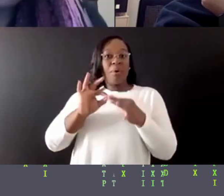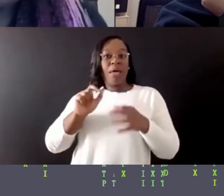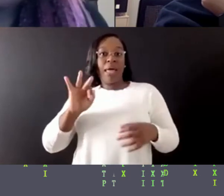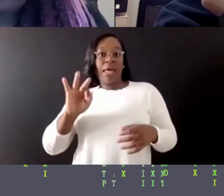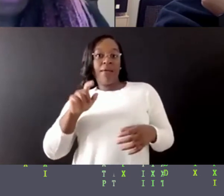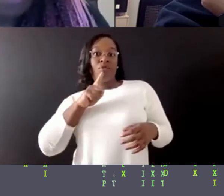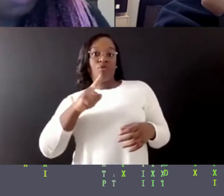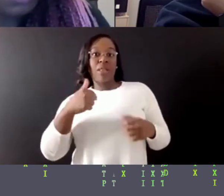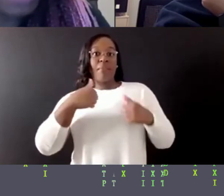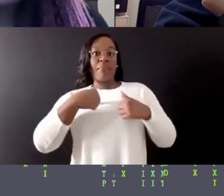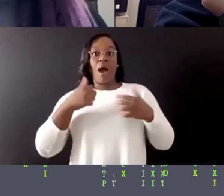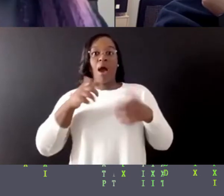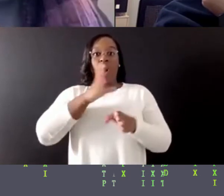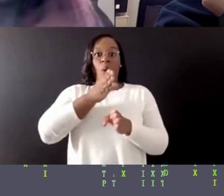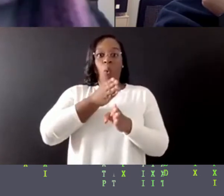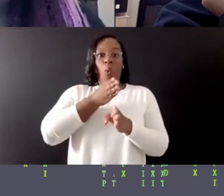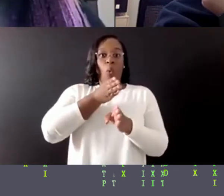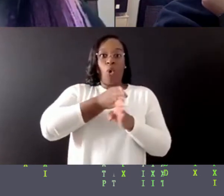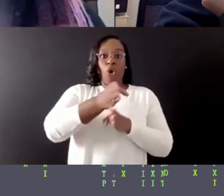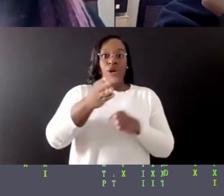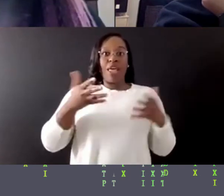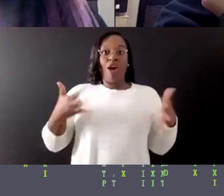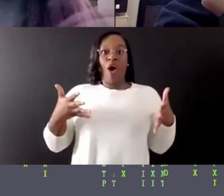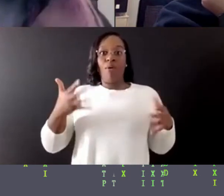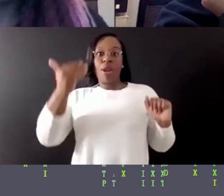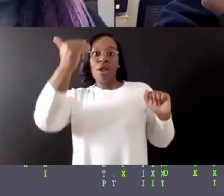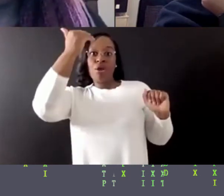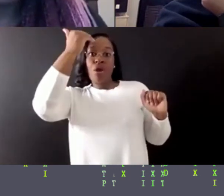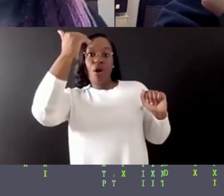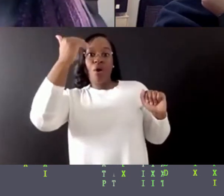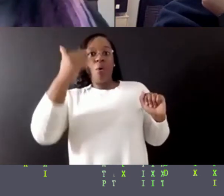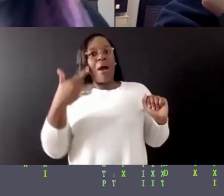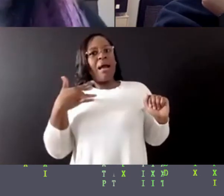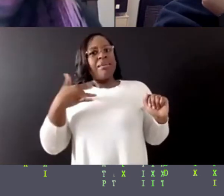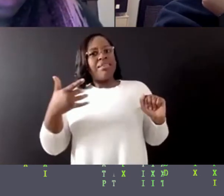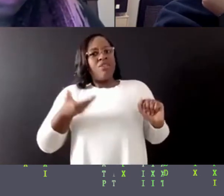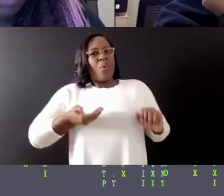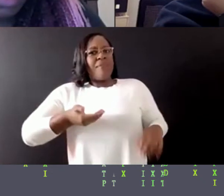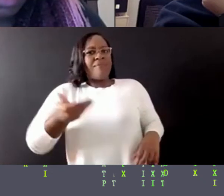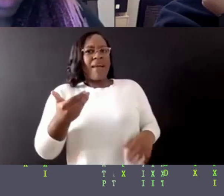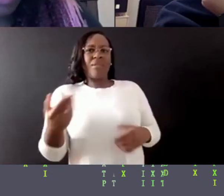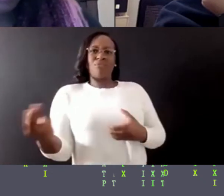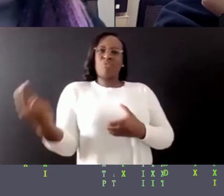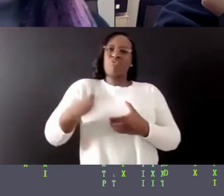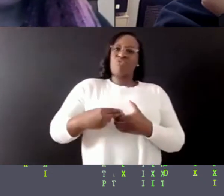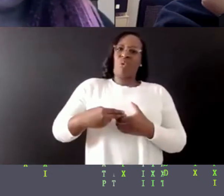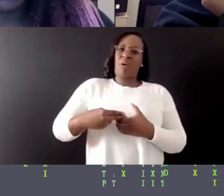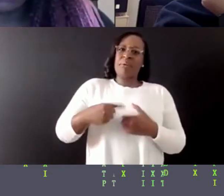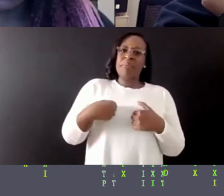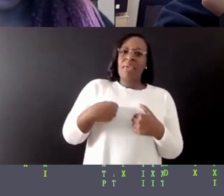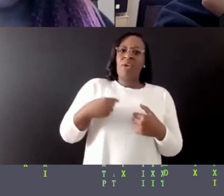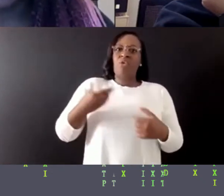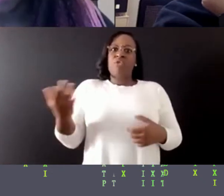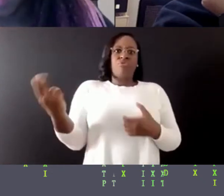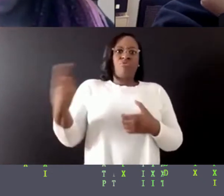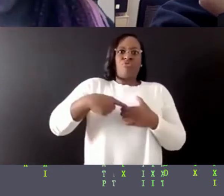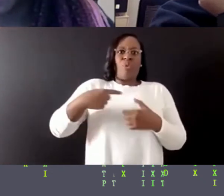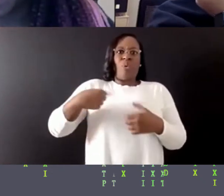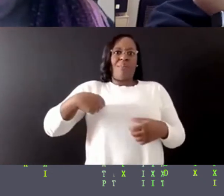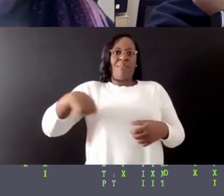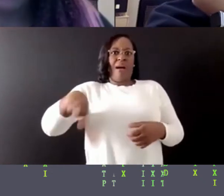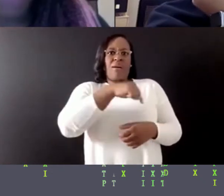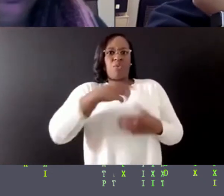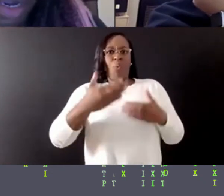community that I've already built, I invite, I typically invite them to join us. Right, and, and, and come